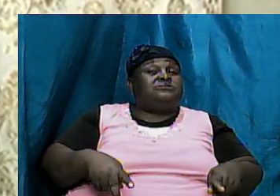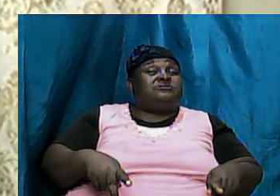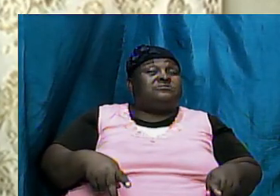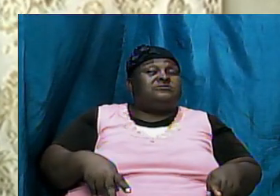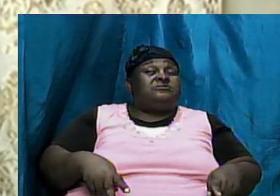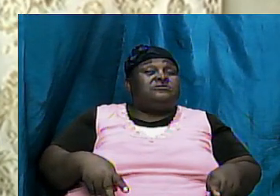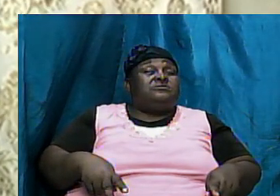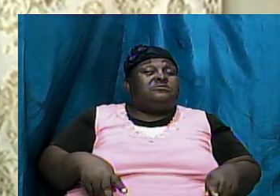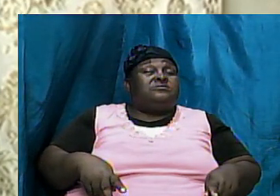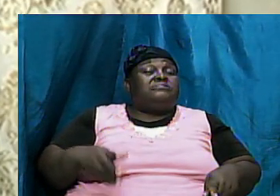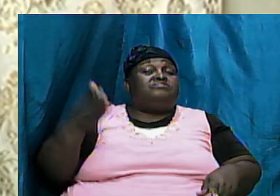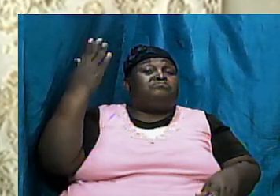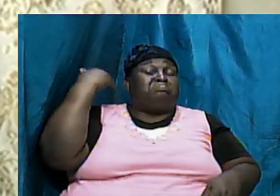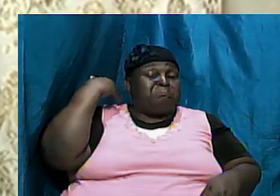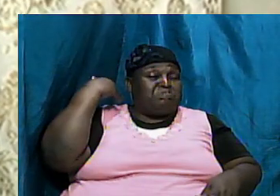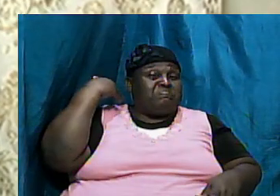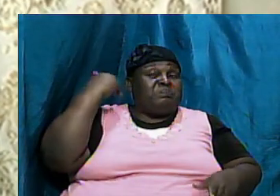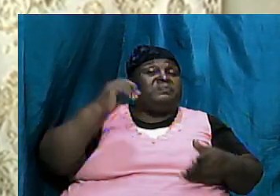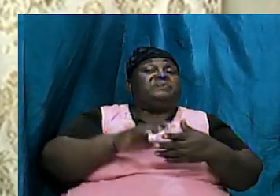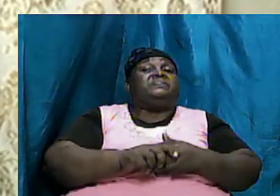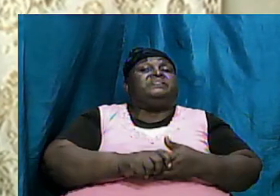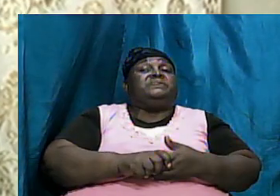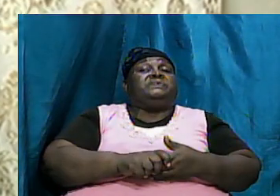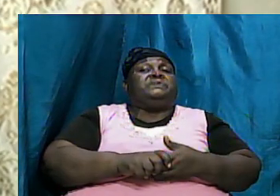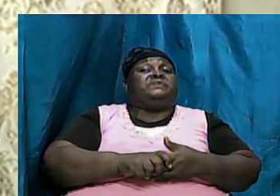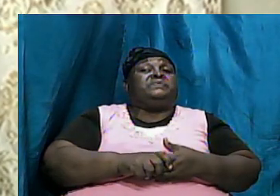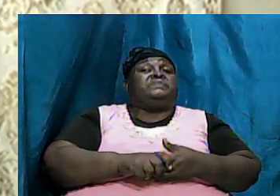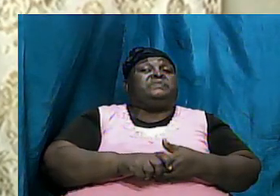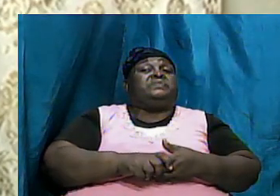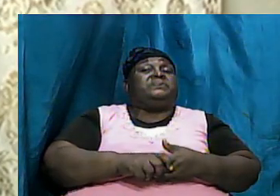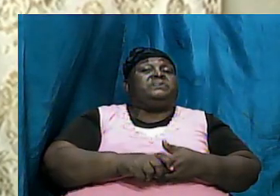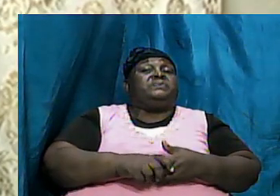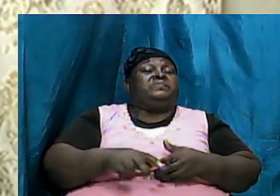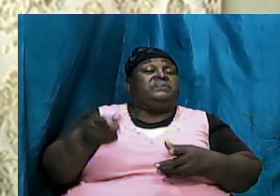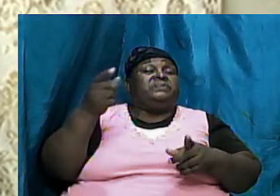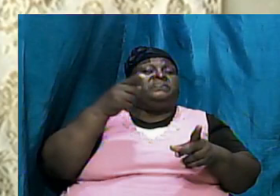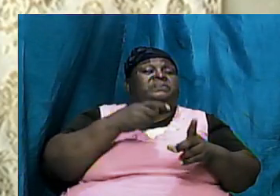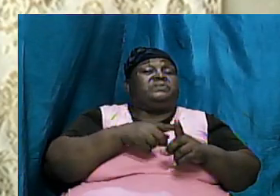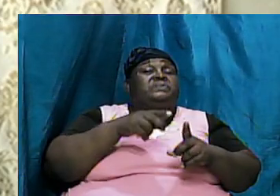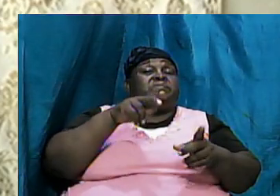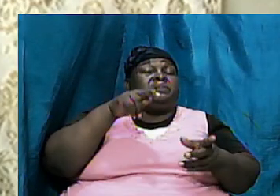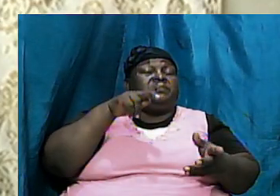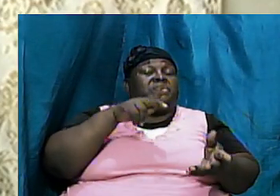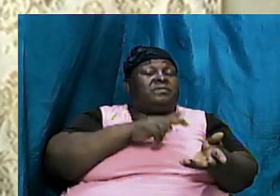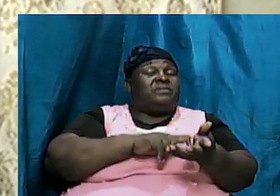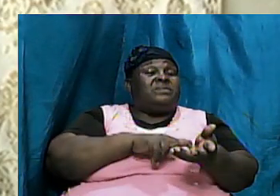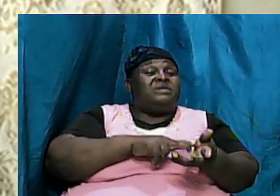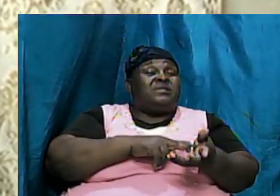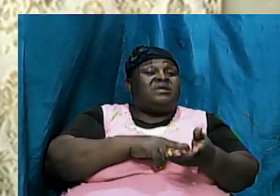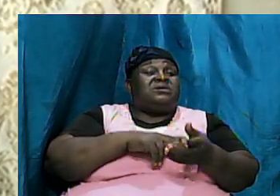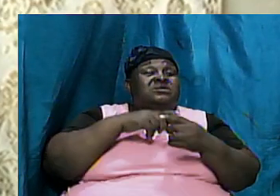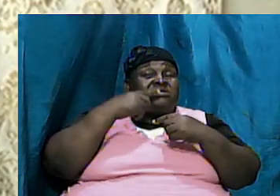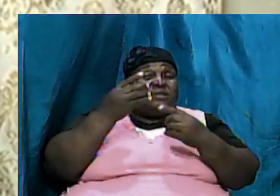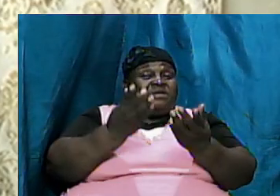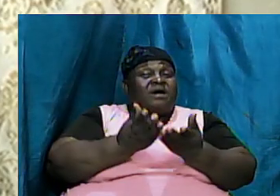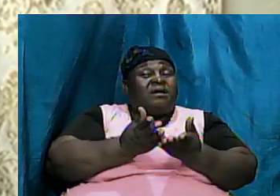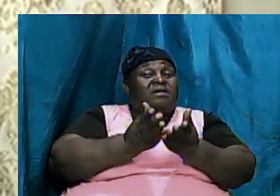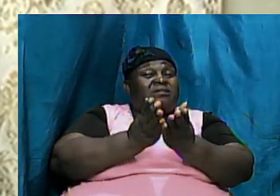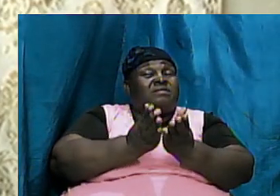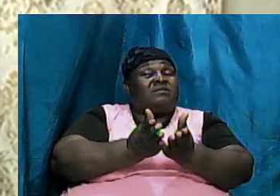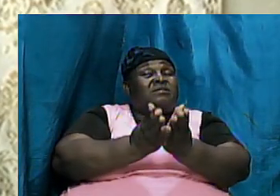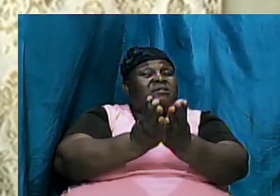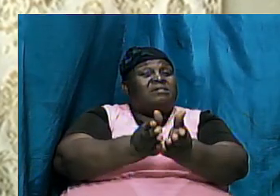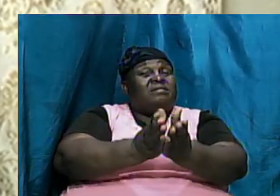from the past and he is confirming the ark which means he is